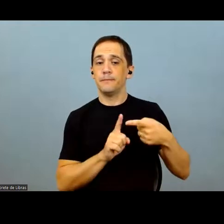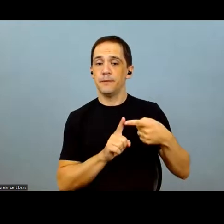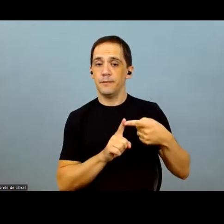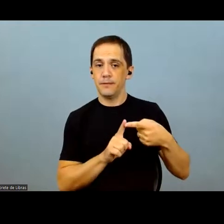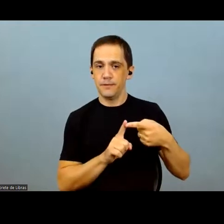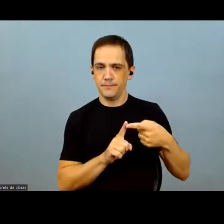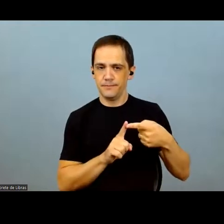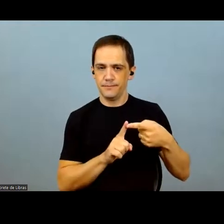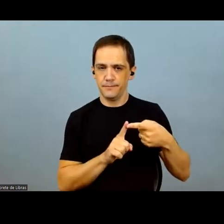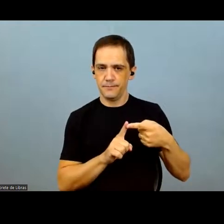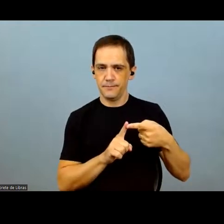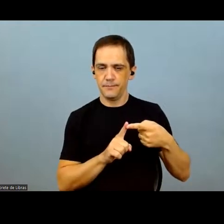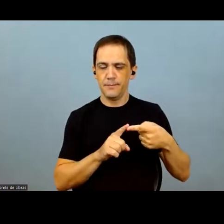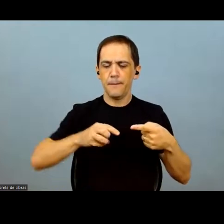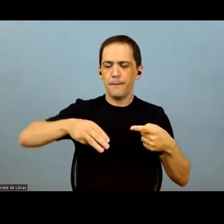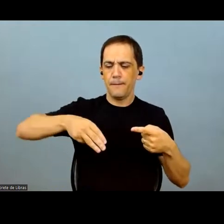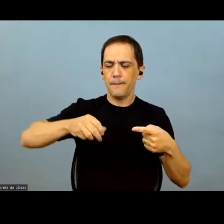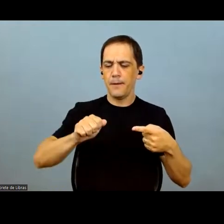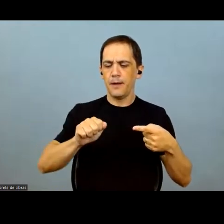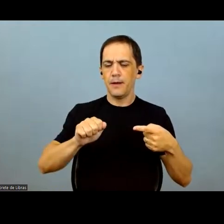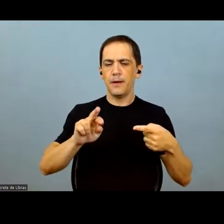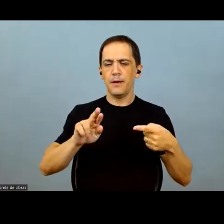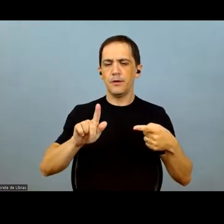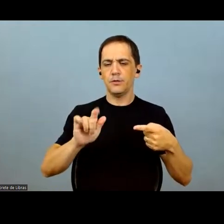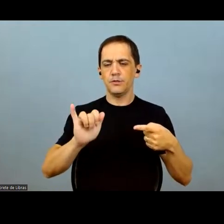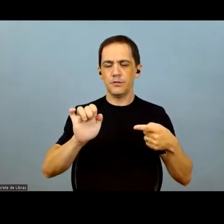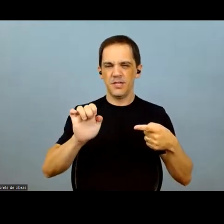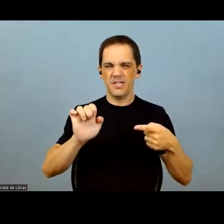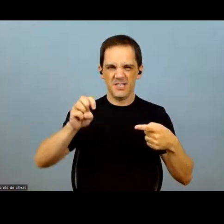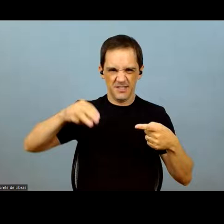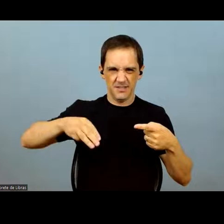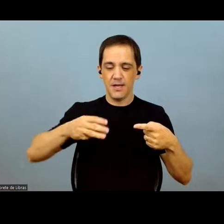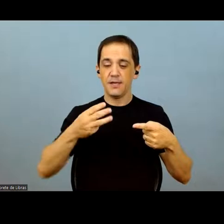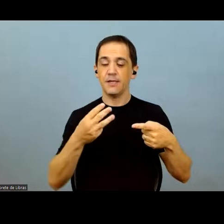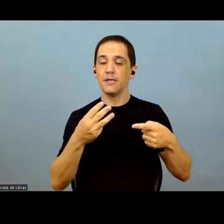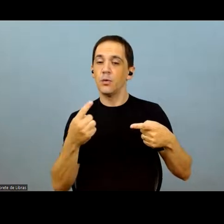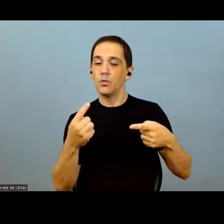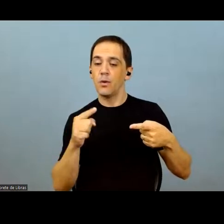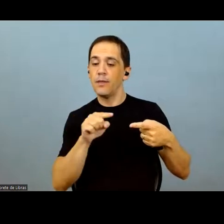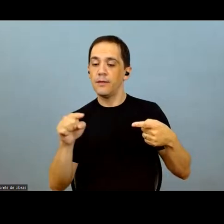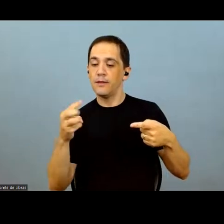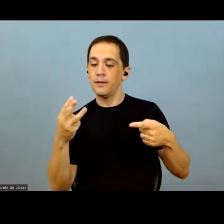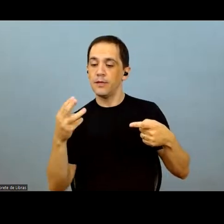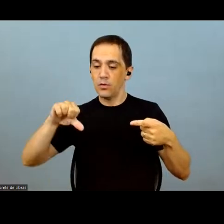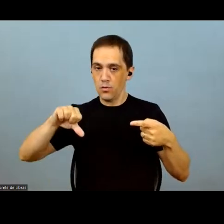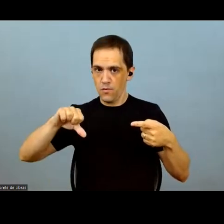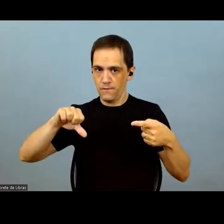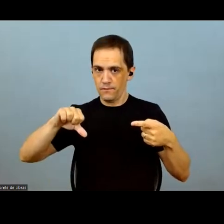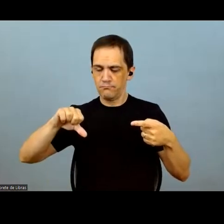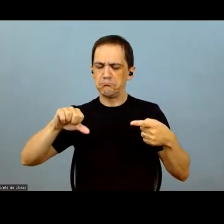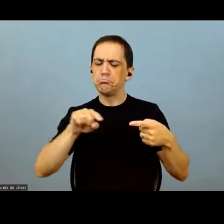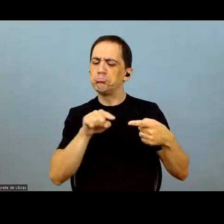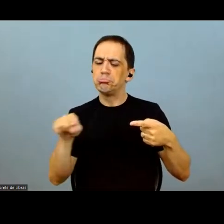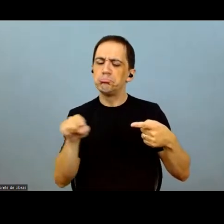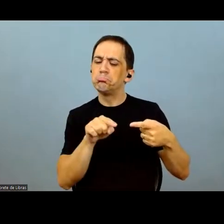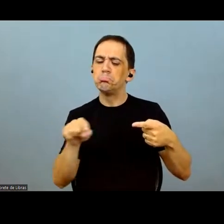Firstly, in relation to the guidance on margin from 31 to 39, what's implicit